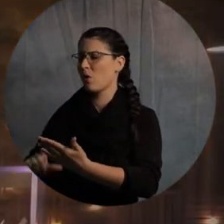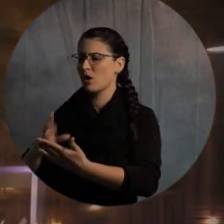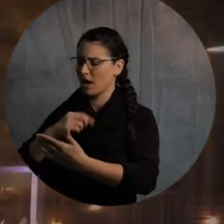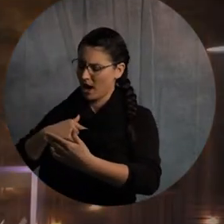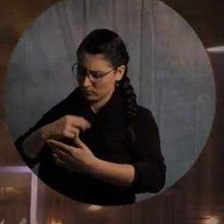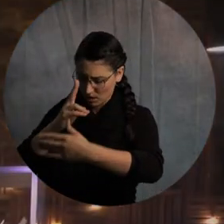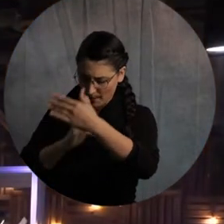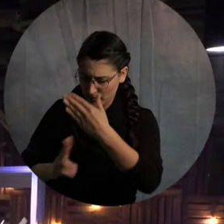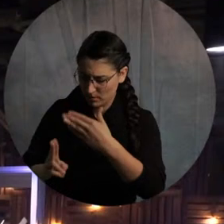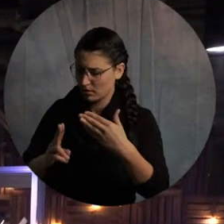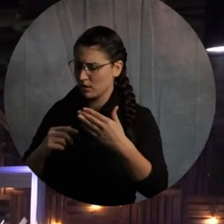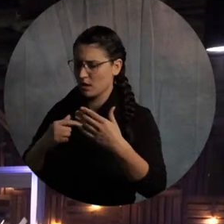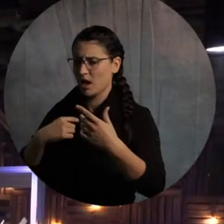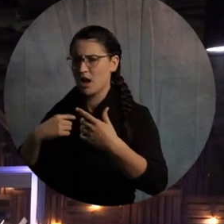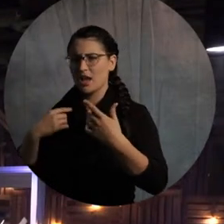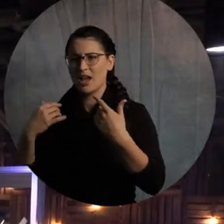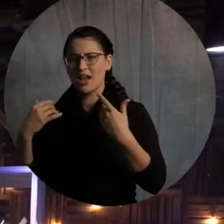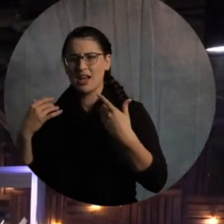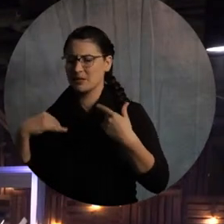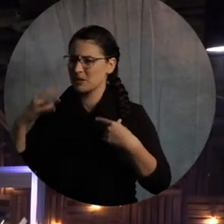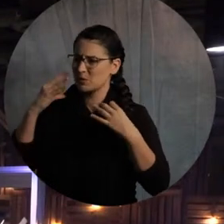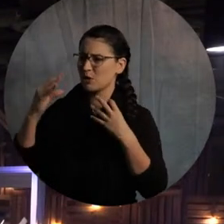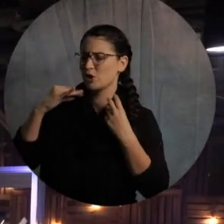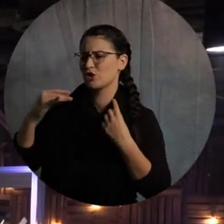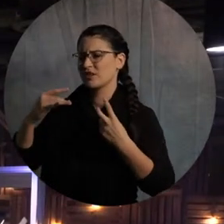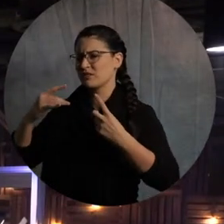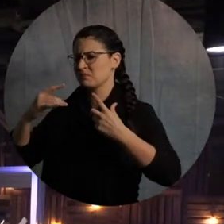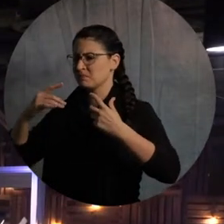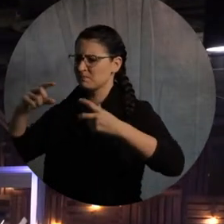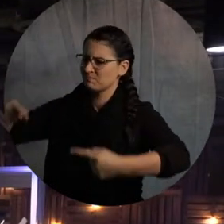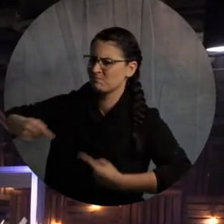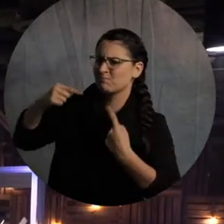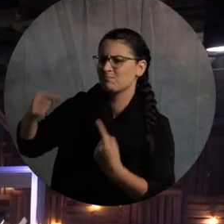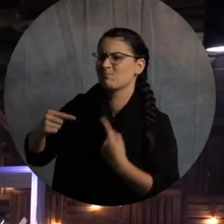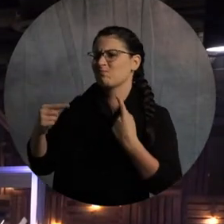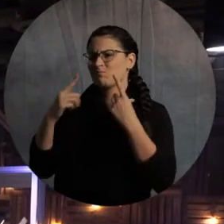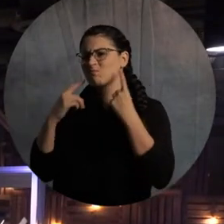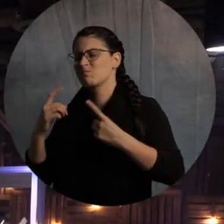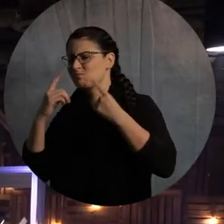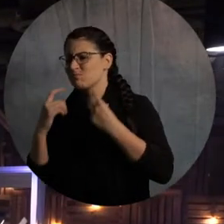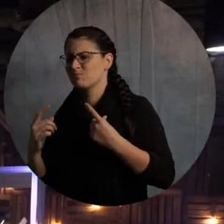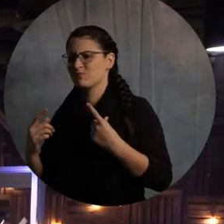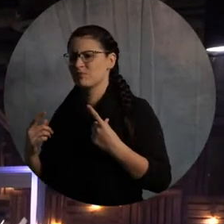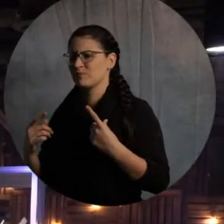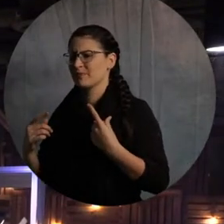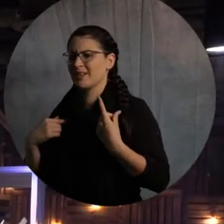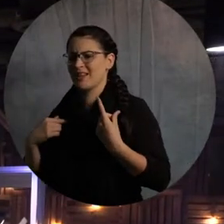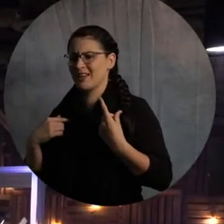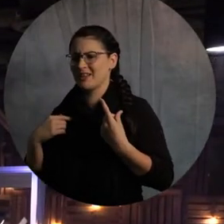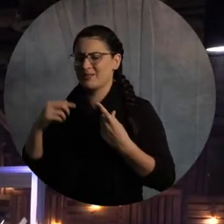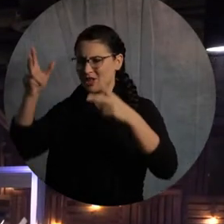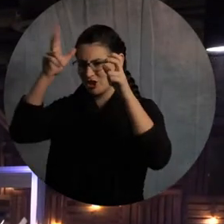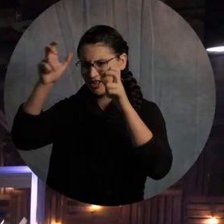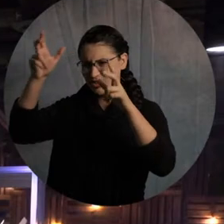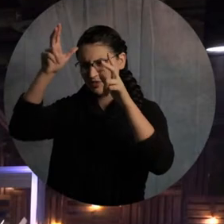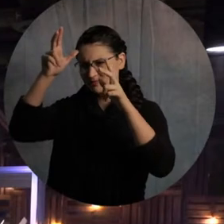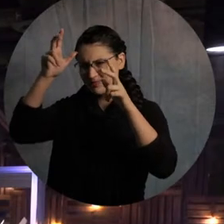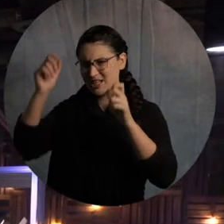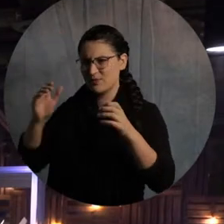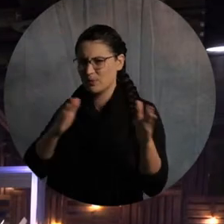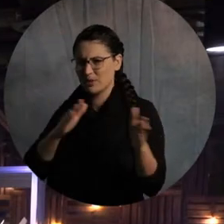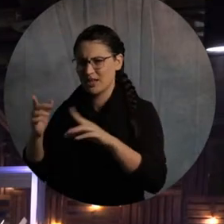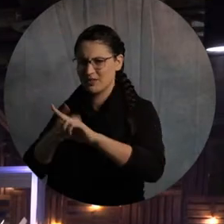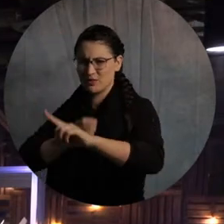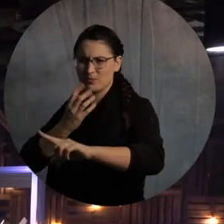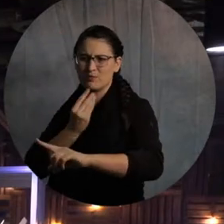humility and with tears and with trials that happened to me through the plots of the Jews, how I did